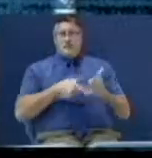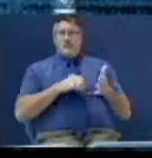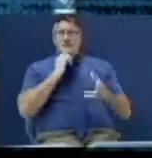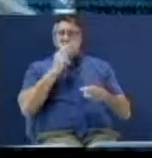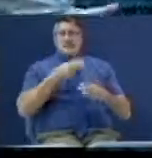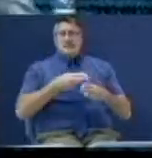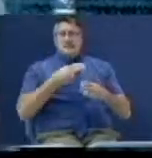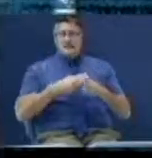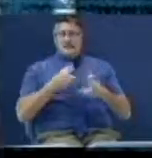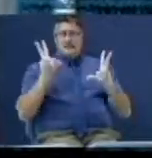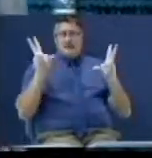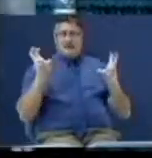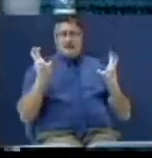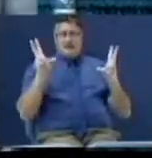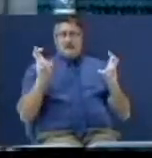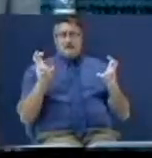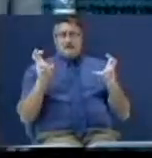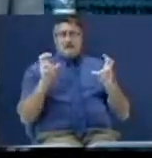It's time.